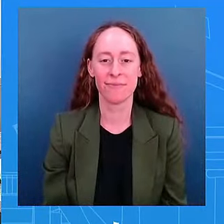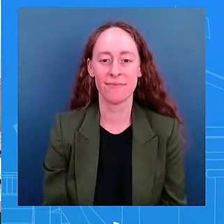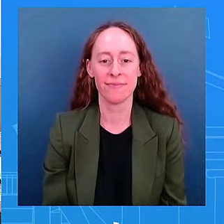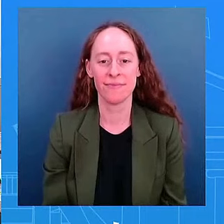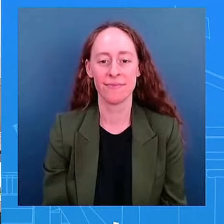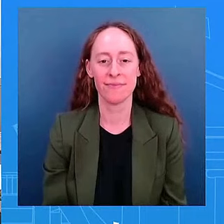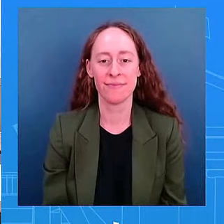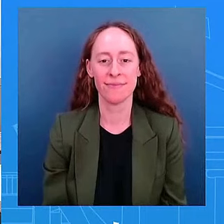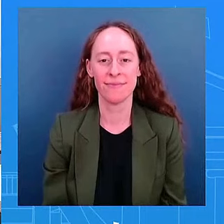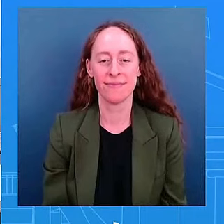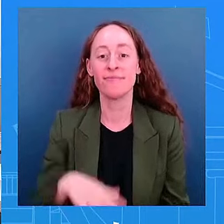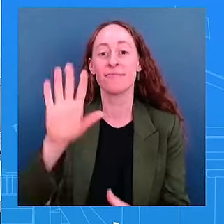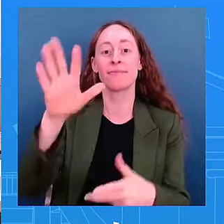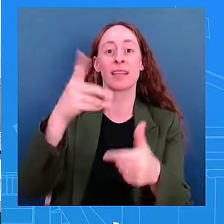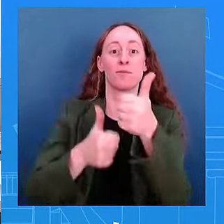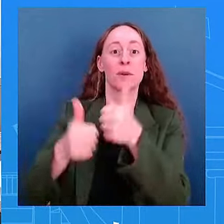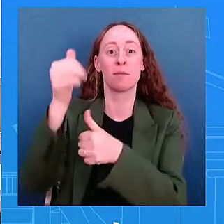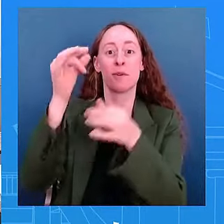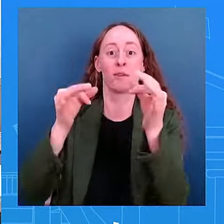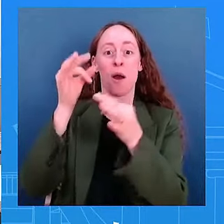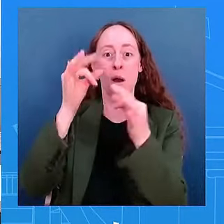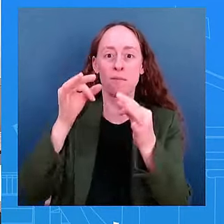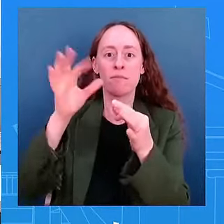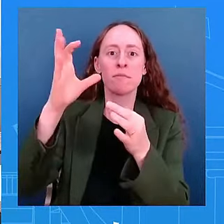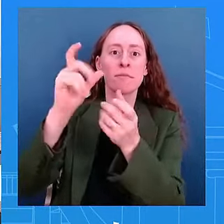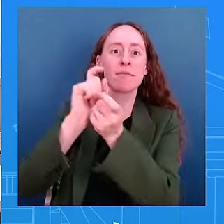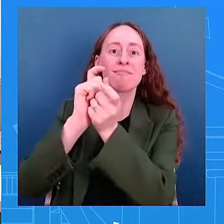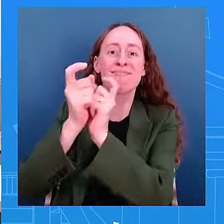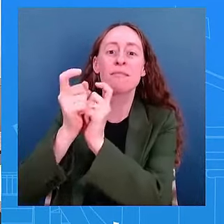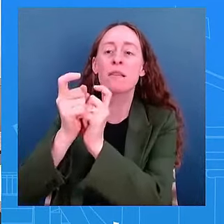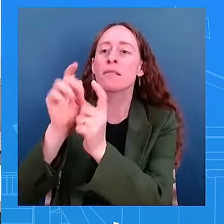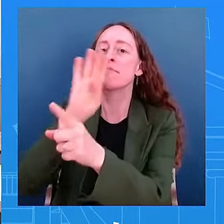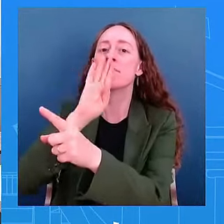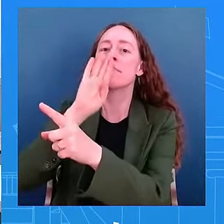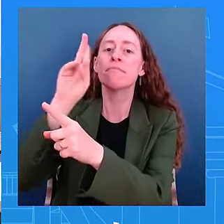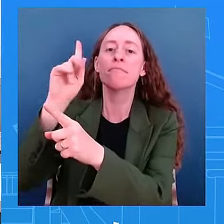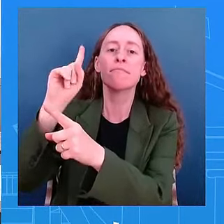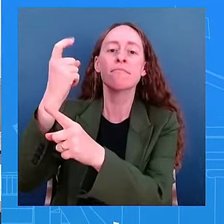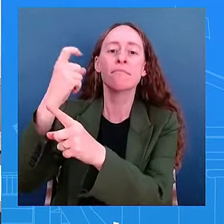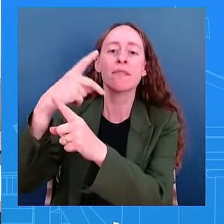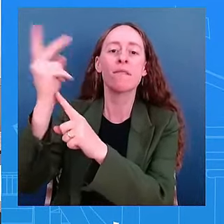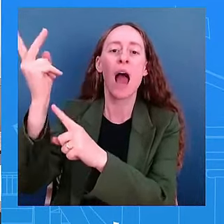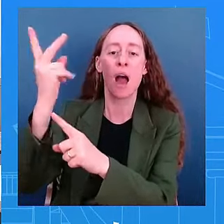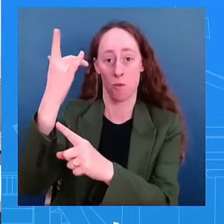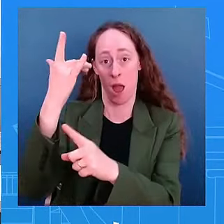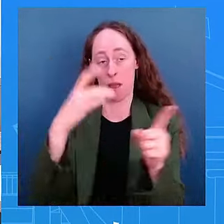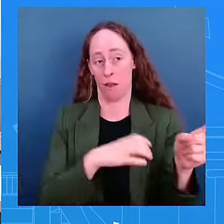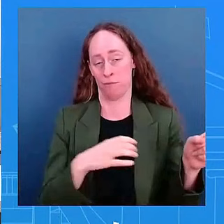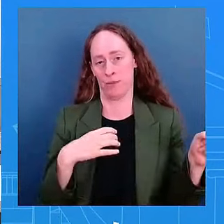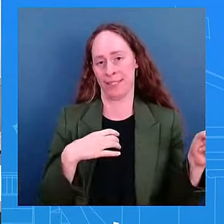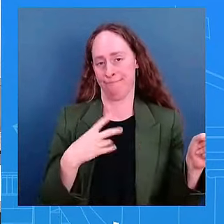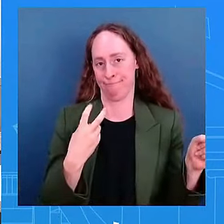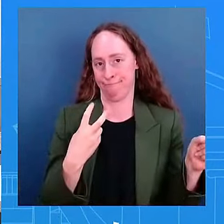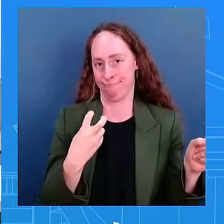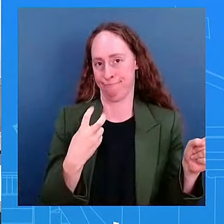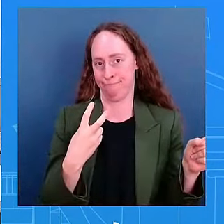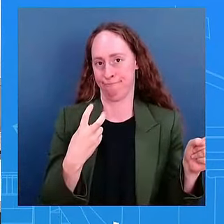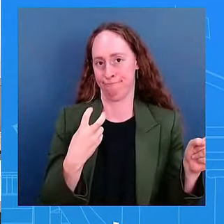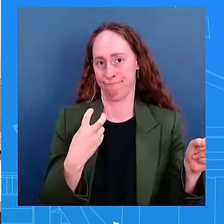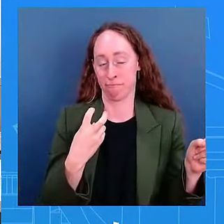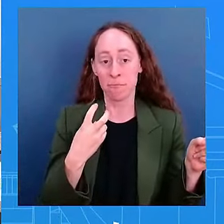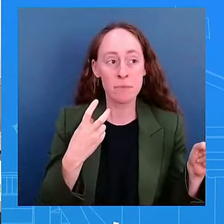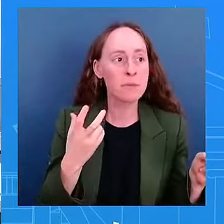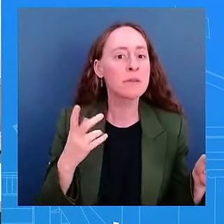pass and it seems unlikely under this congress that it will what does the president hope his effort will accomplish